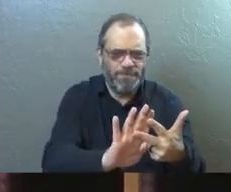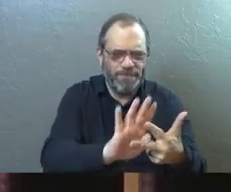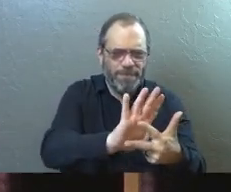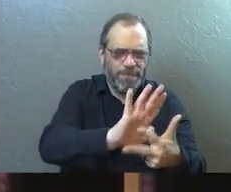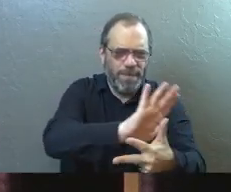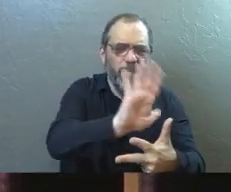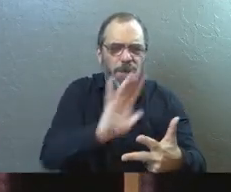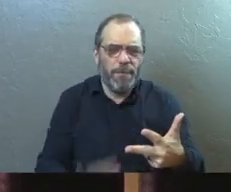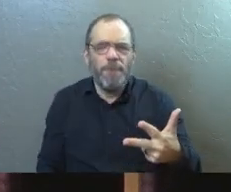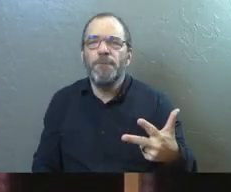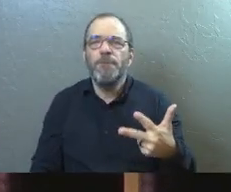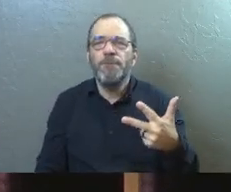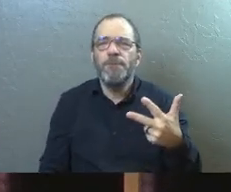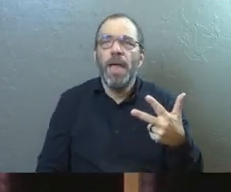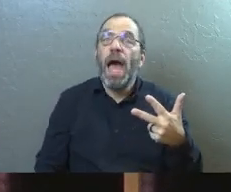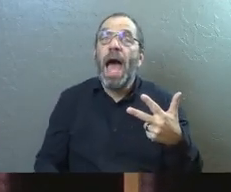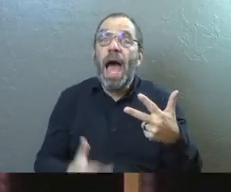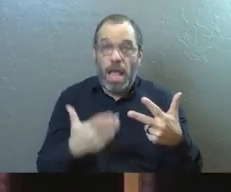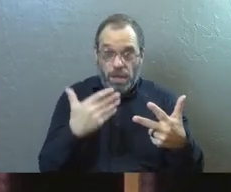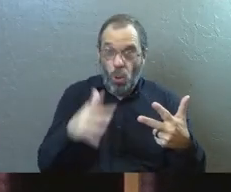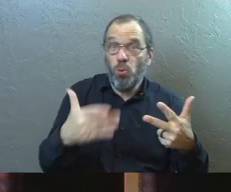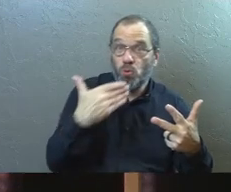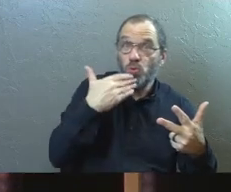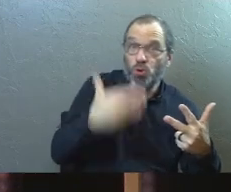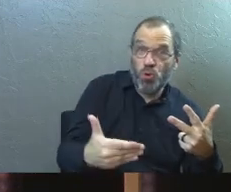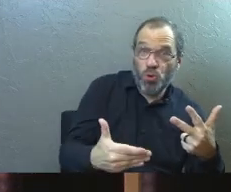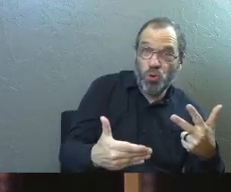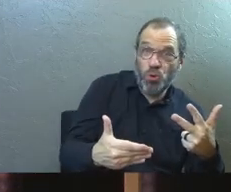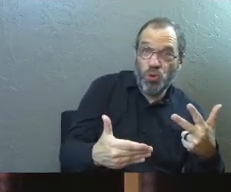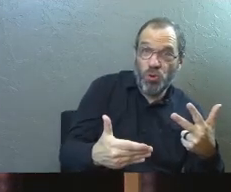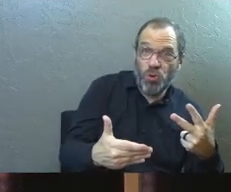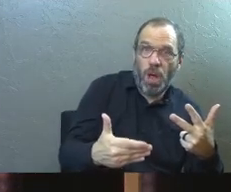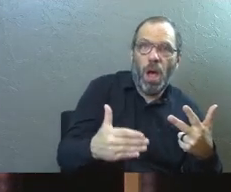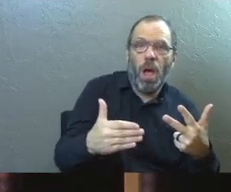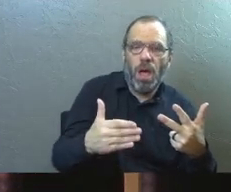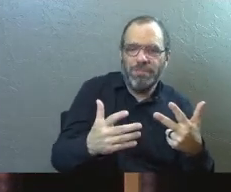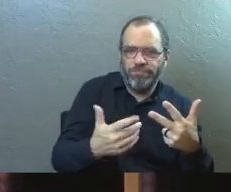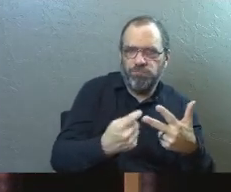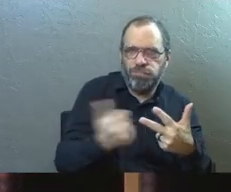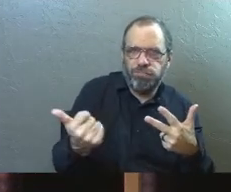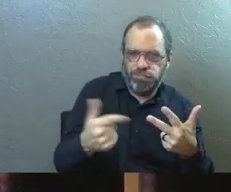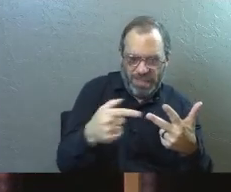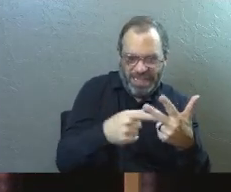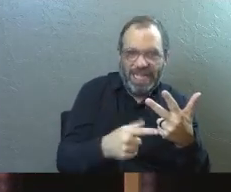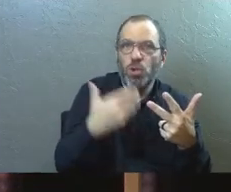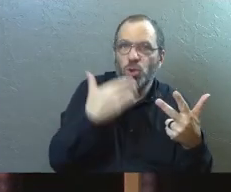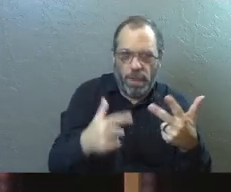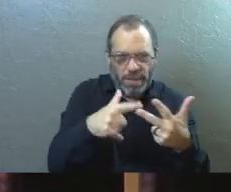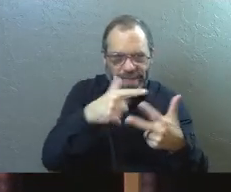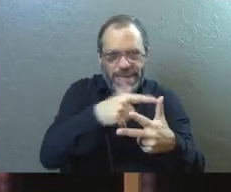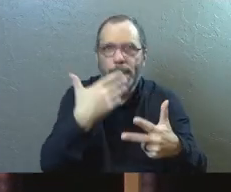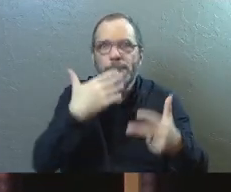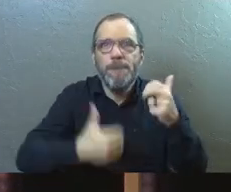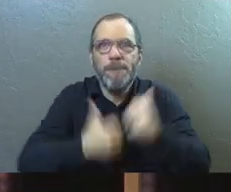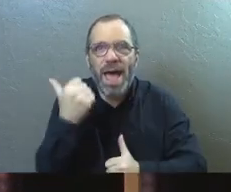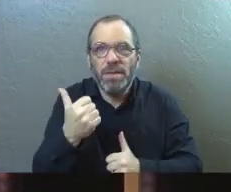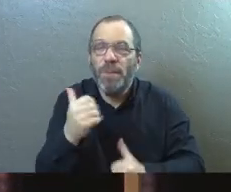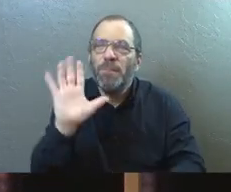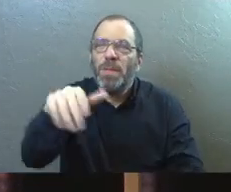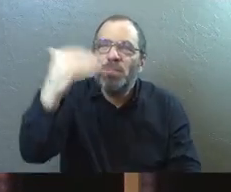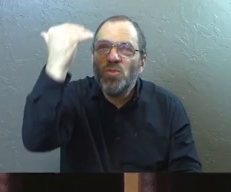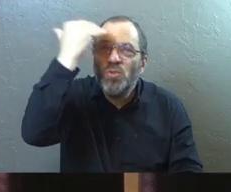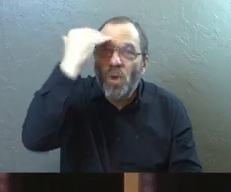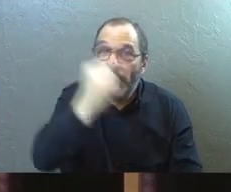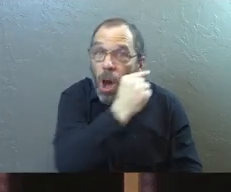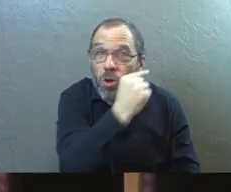And sometimes he's going to have to remove good things so that only the best things get the sap in the branch. Some of you guys know